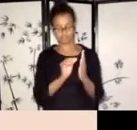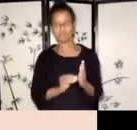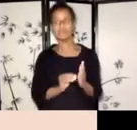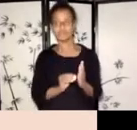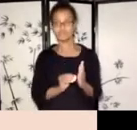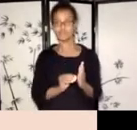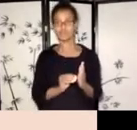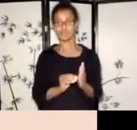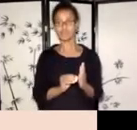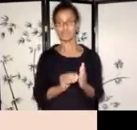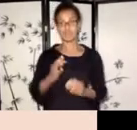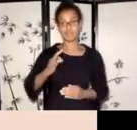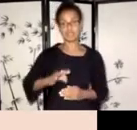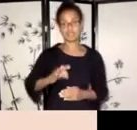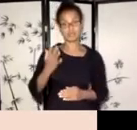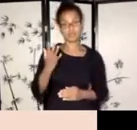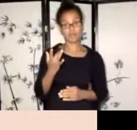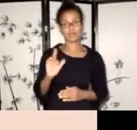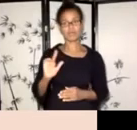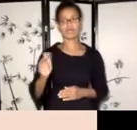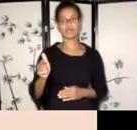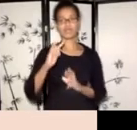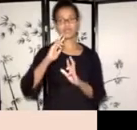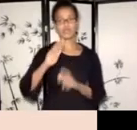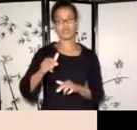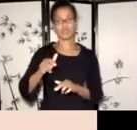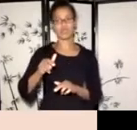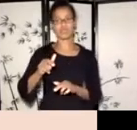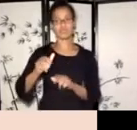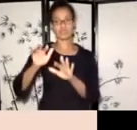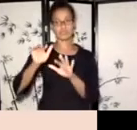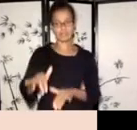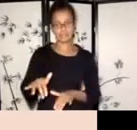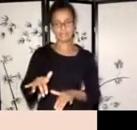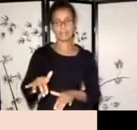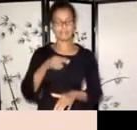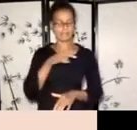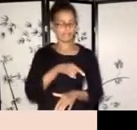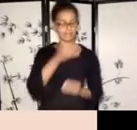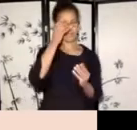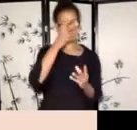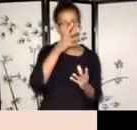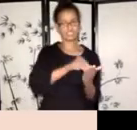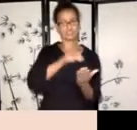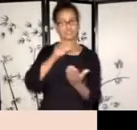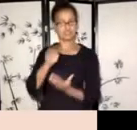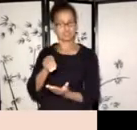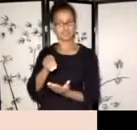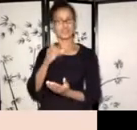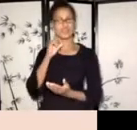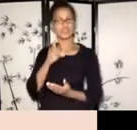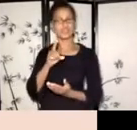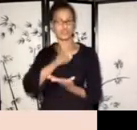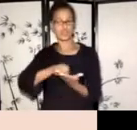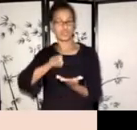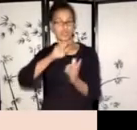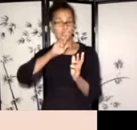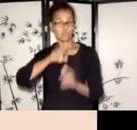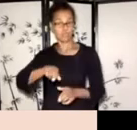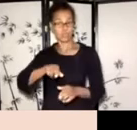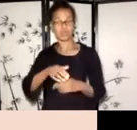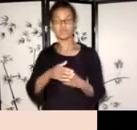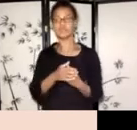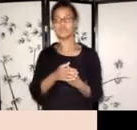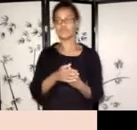Um, so, uh, that can help you write your report. So you have sort of documentation